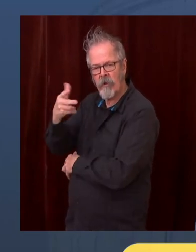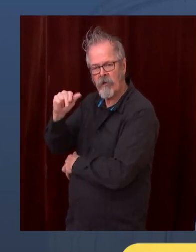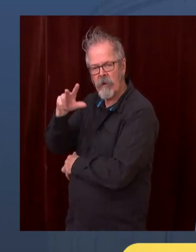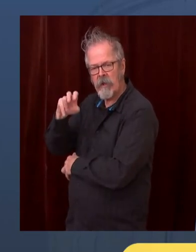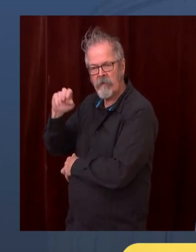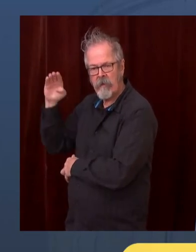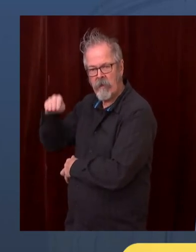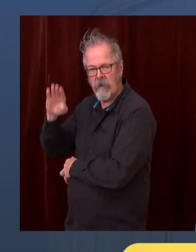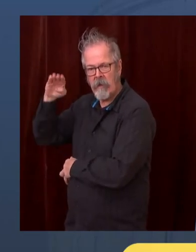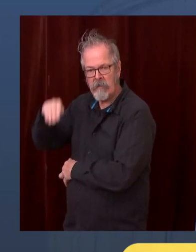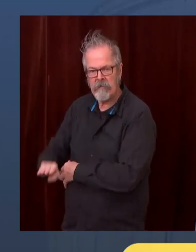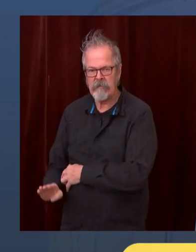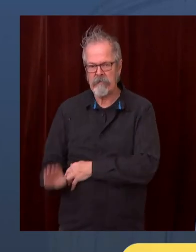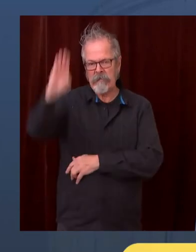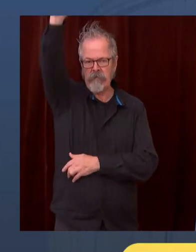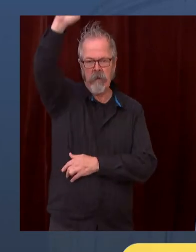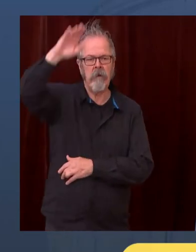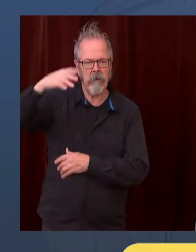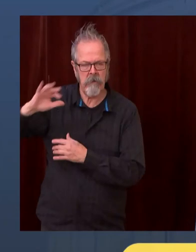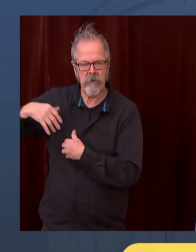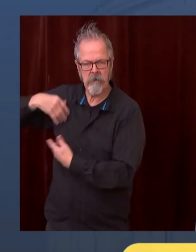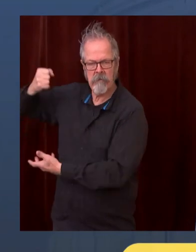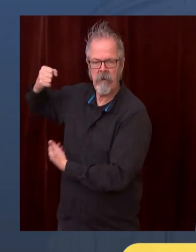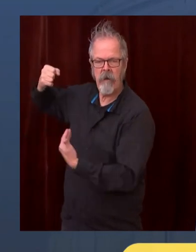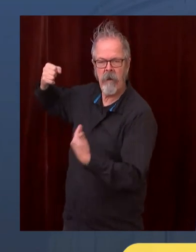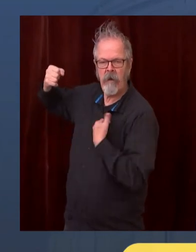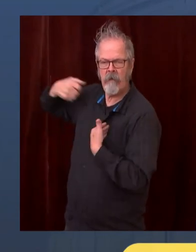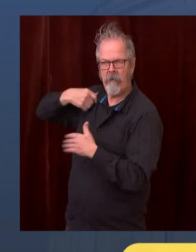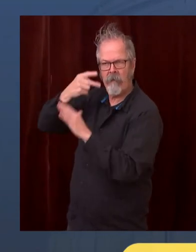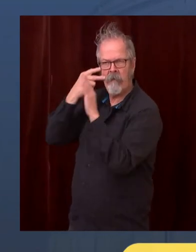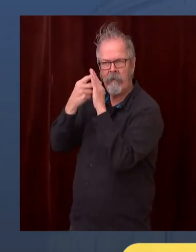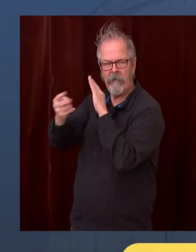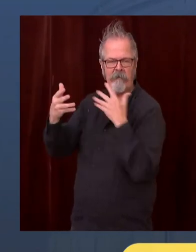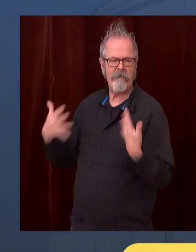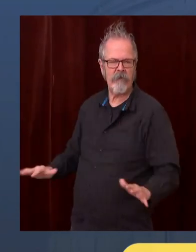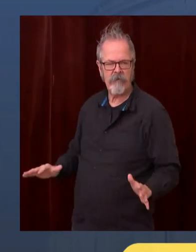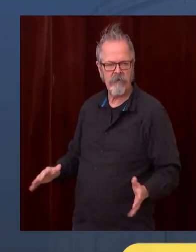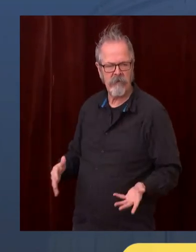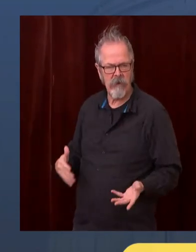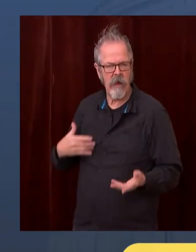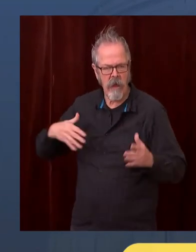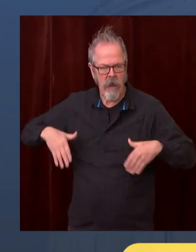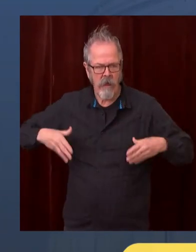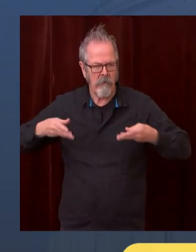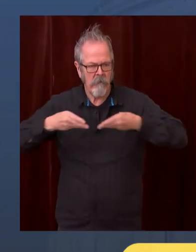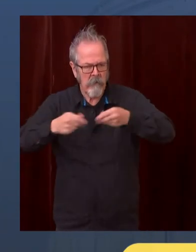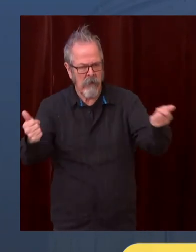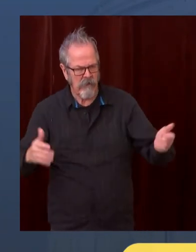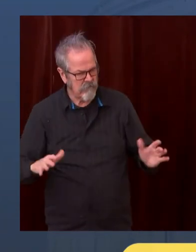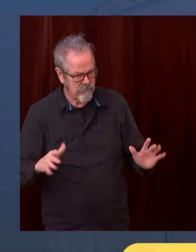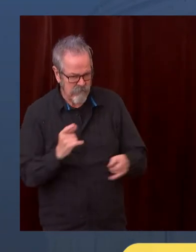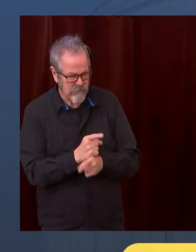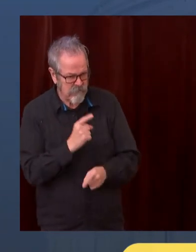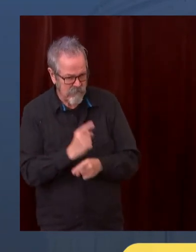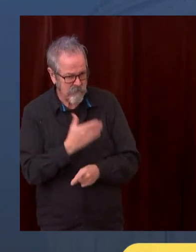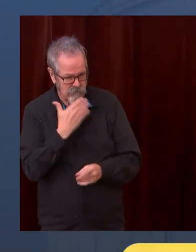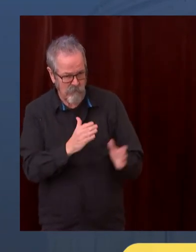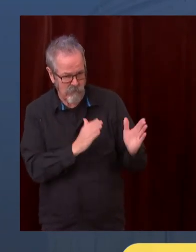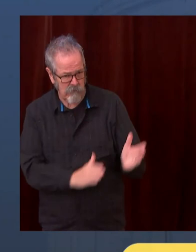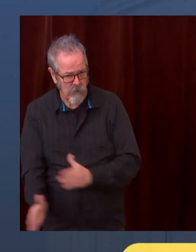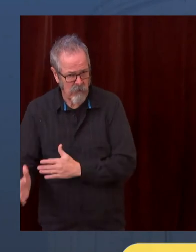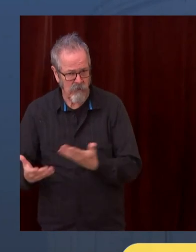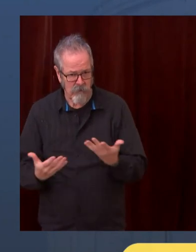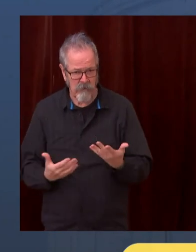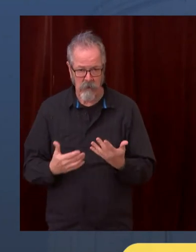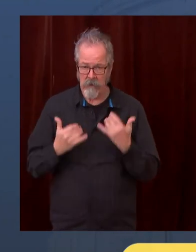now and deal with some of the other issues that are now striking us. So